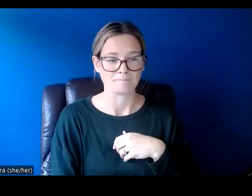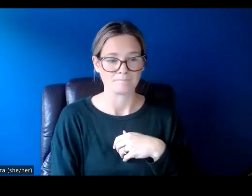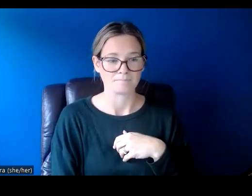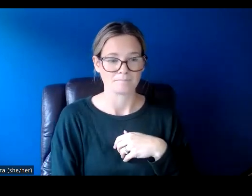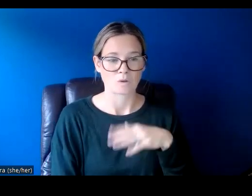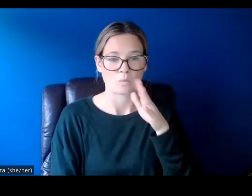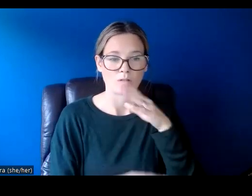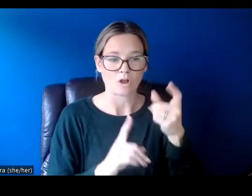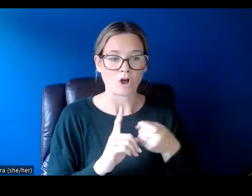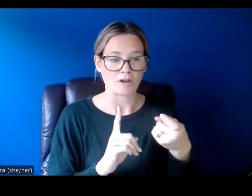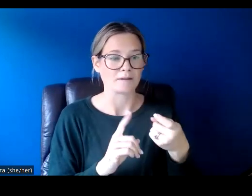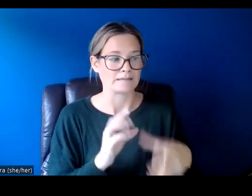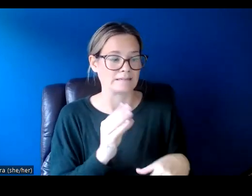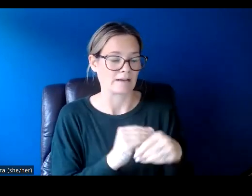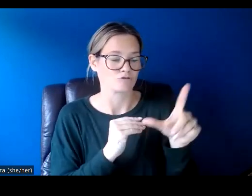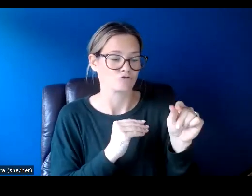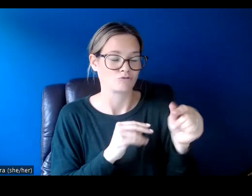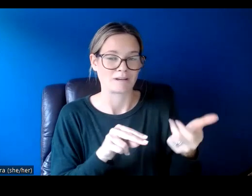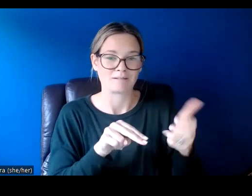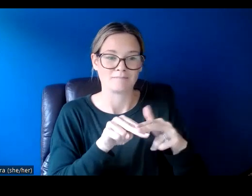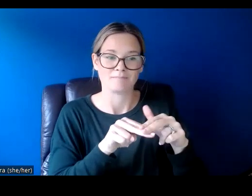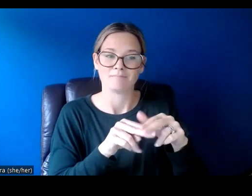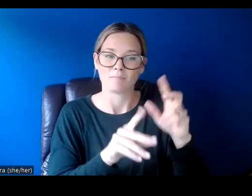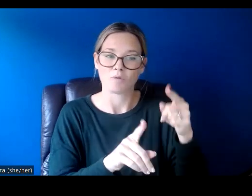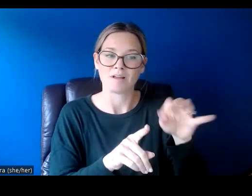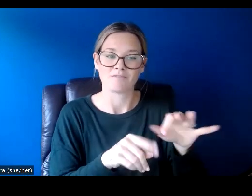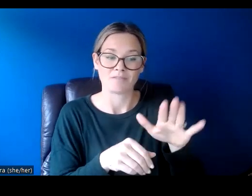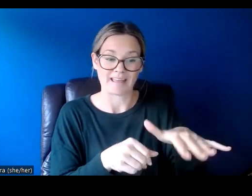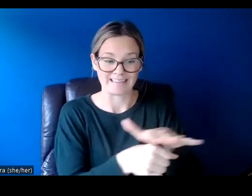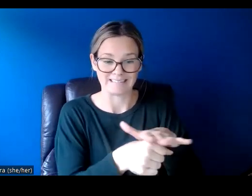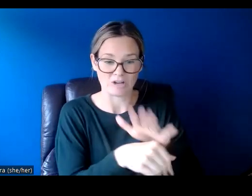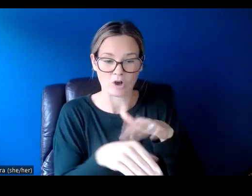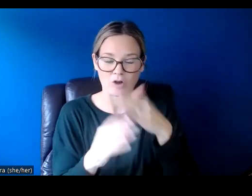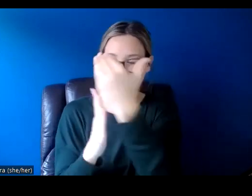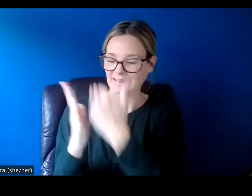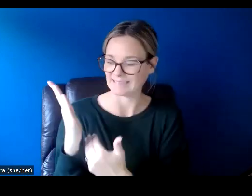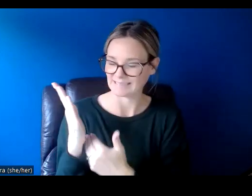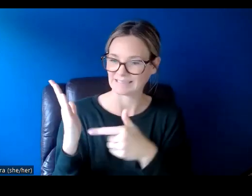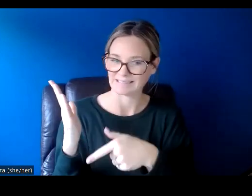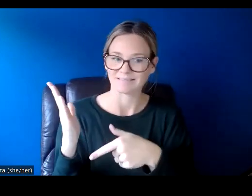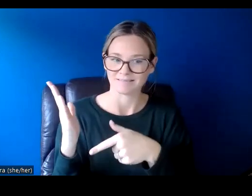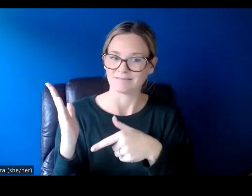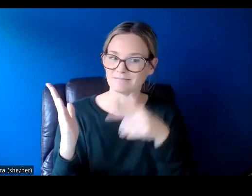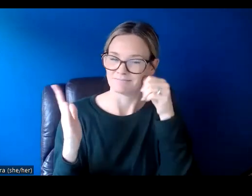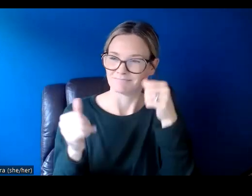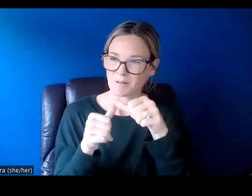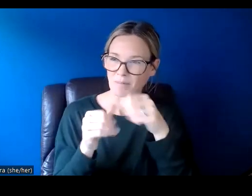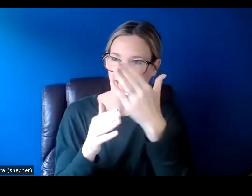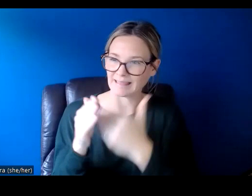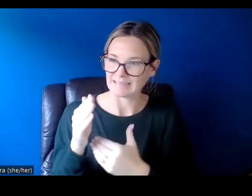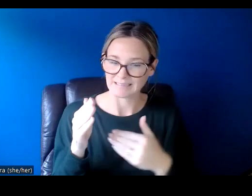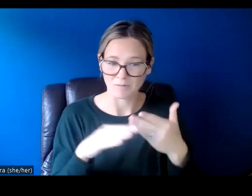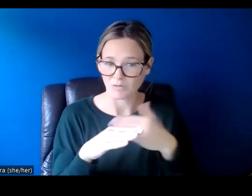automatically scored an extra 20 bonus points if your neighborhood is on the list that CADA defined as